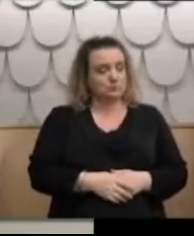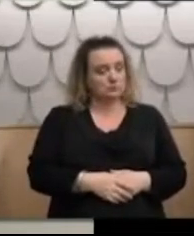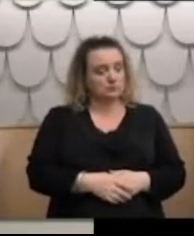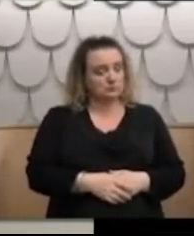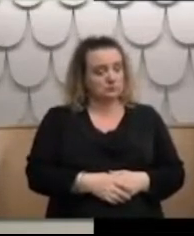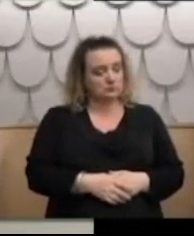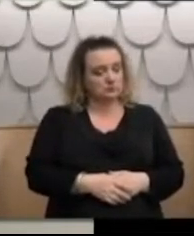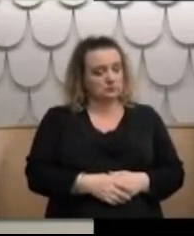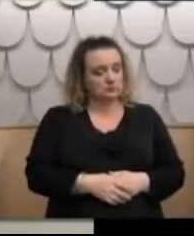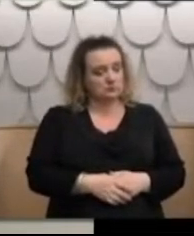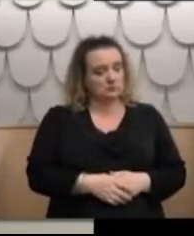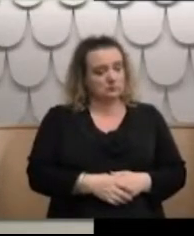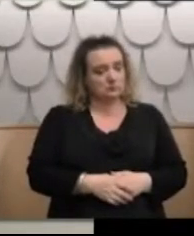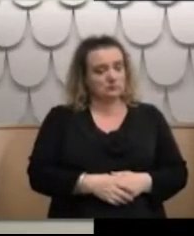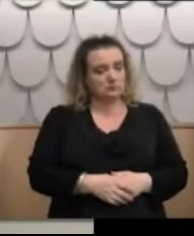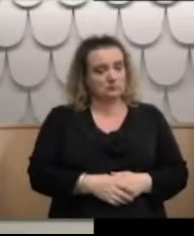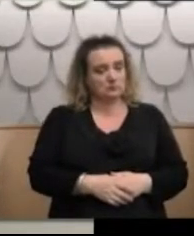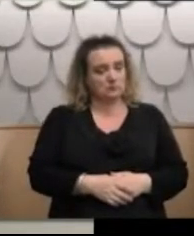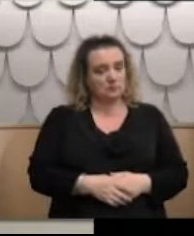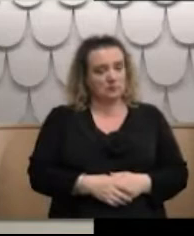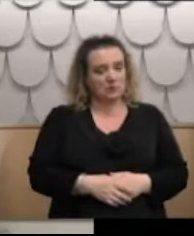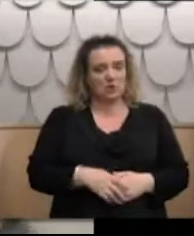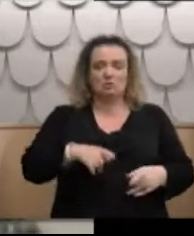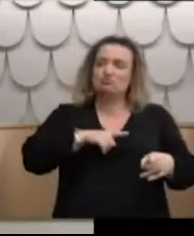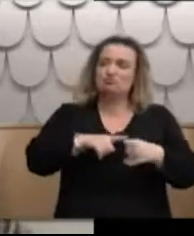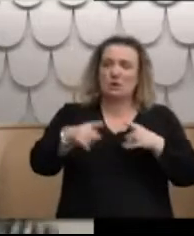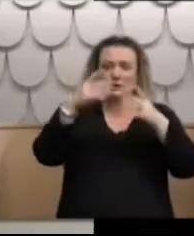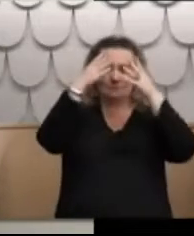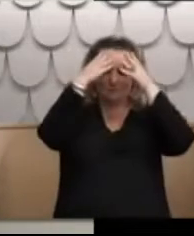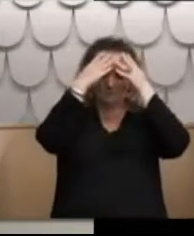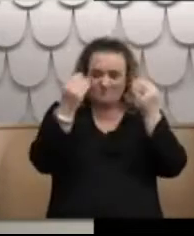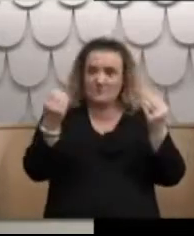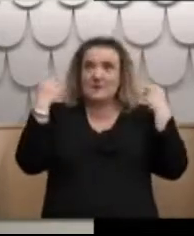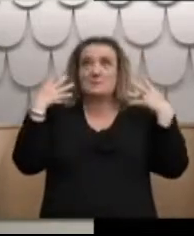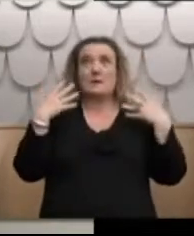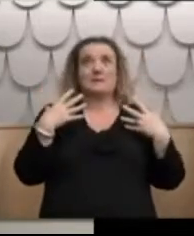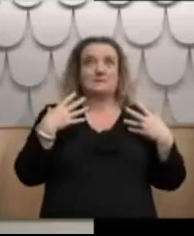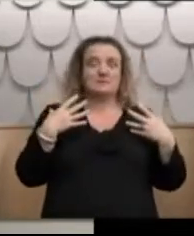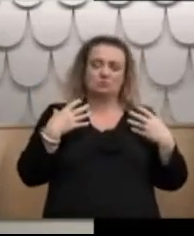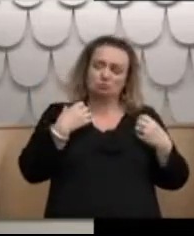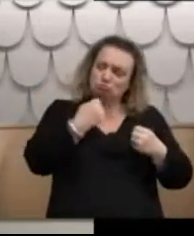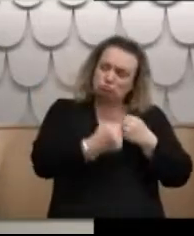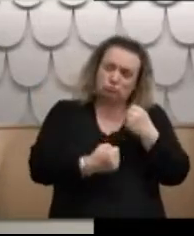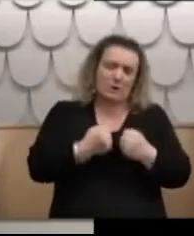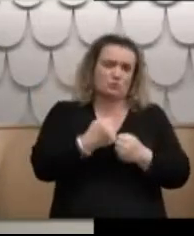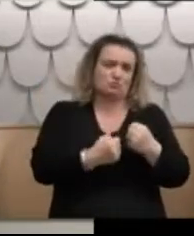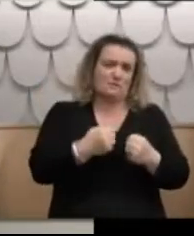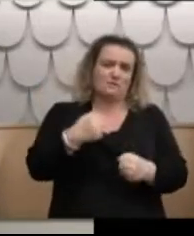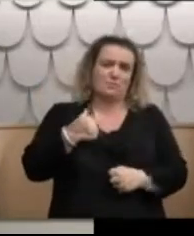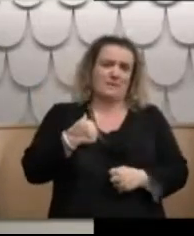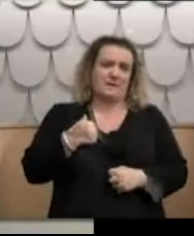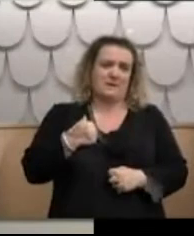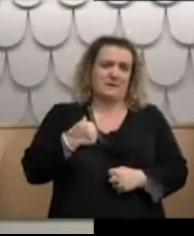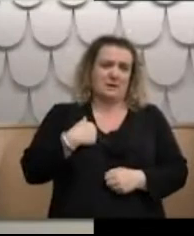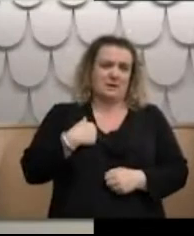Despite me trying to forget, it was hard. was struggling. After being released from Lake Ellets in